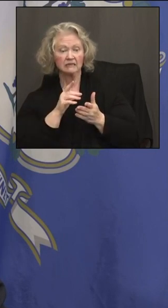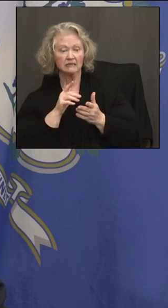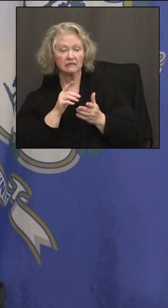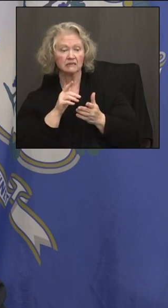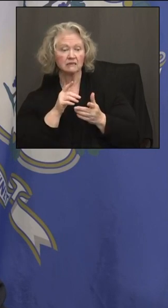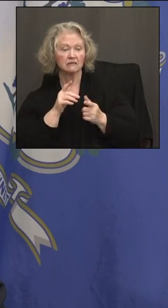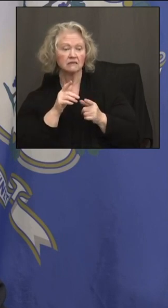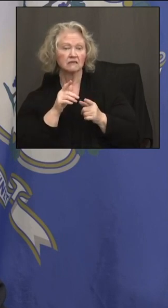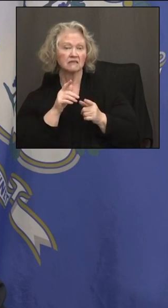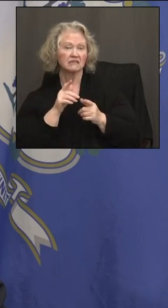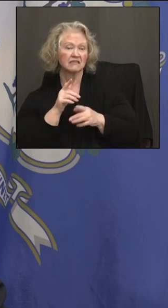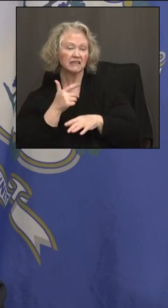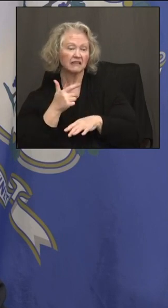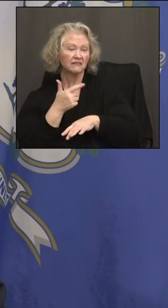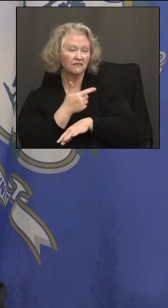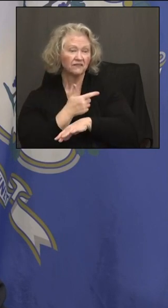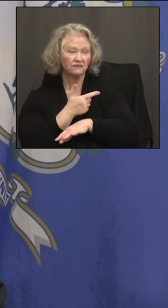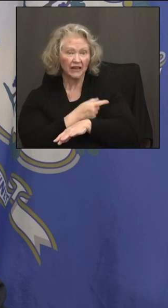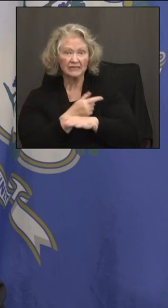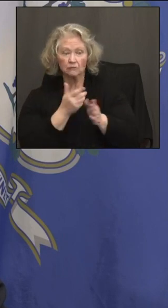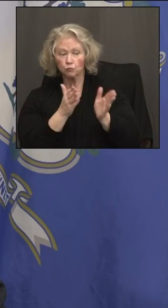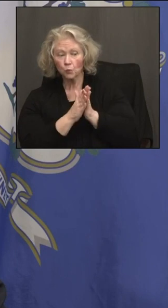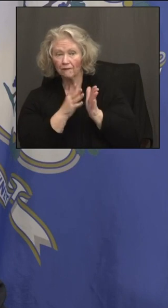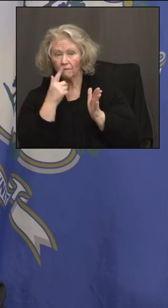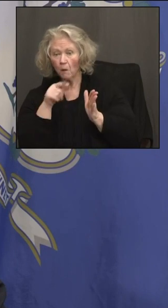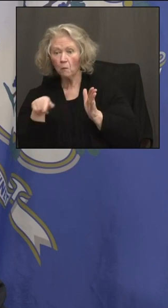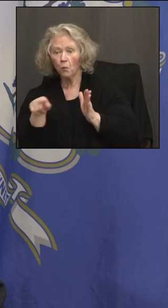vaccine supply or shipments?